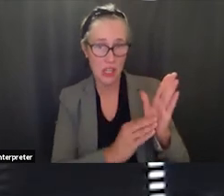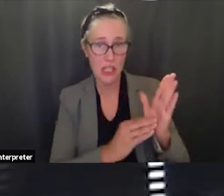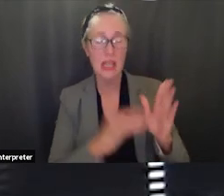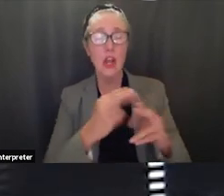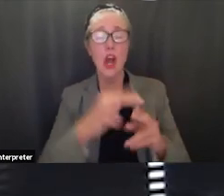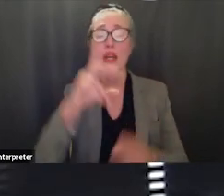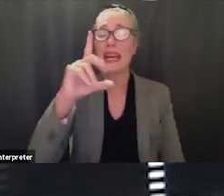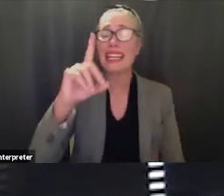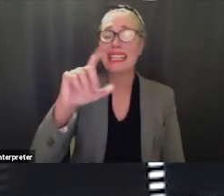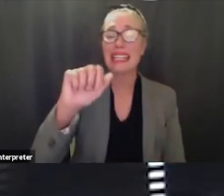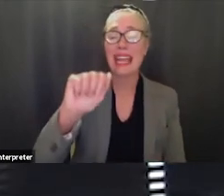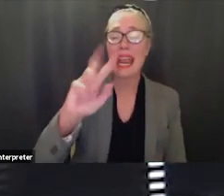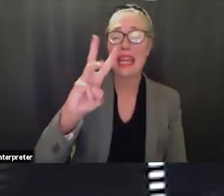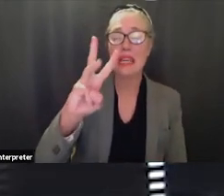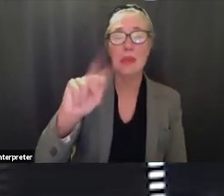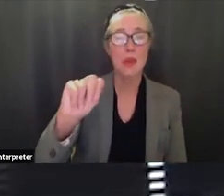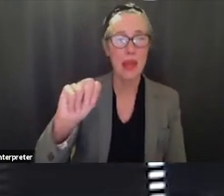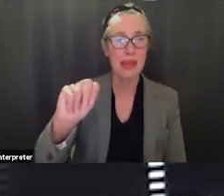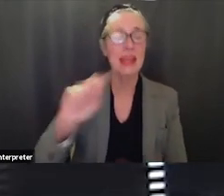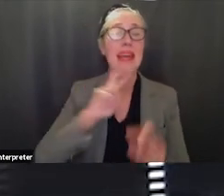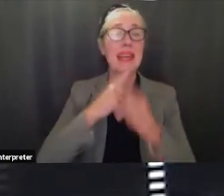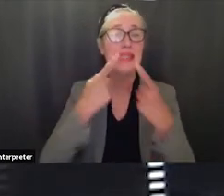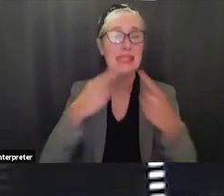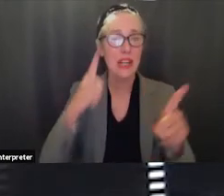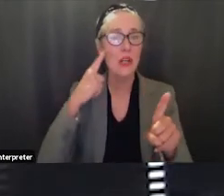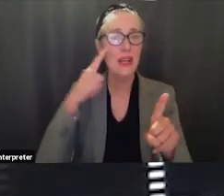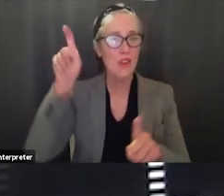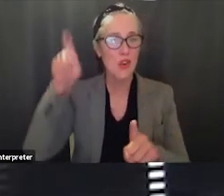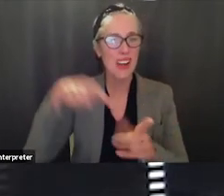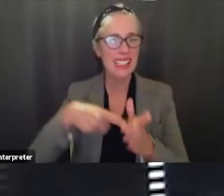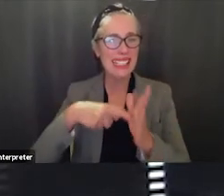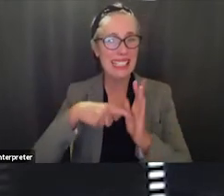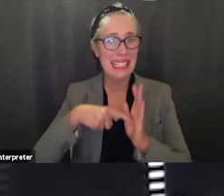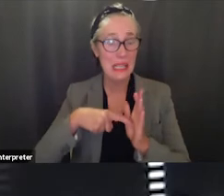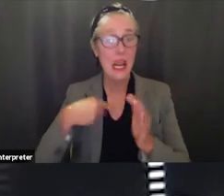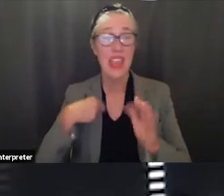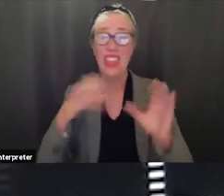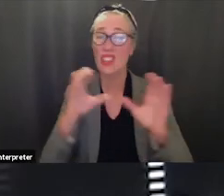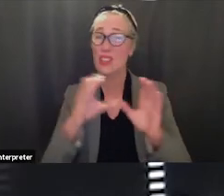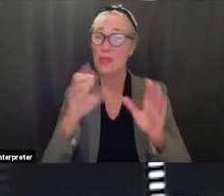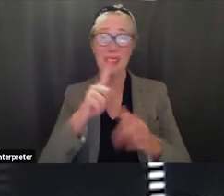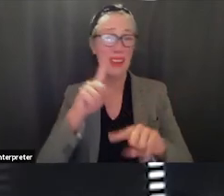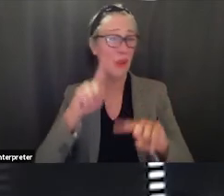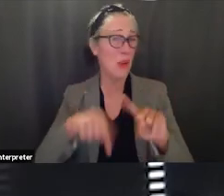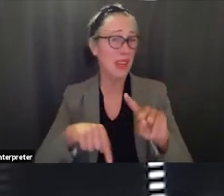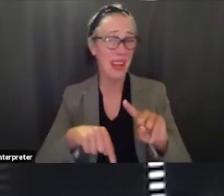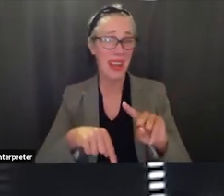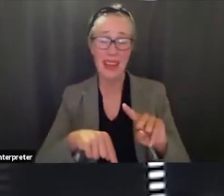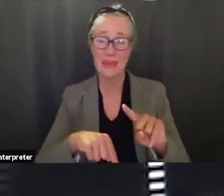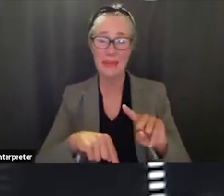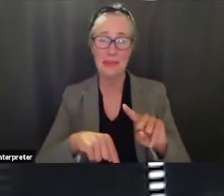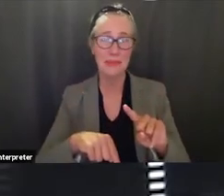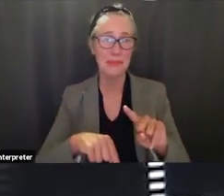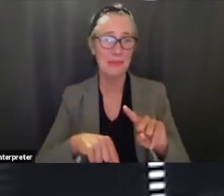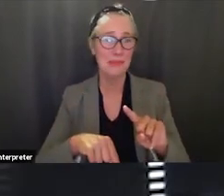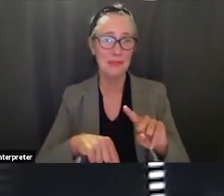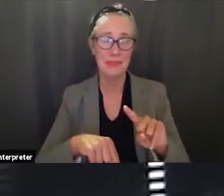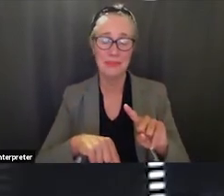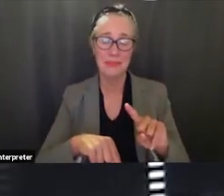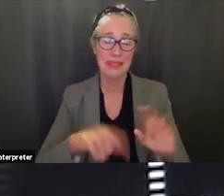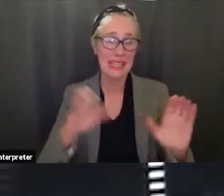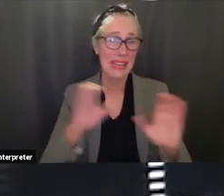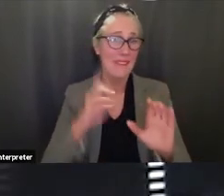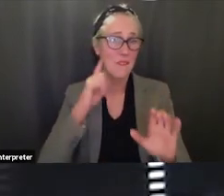the purpose for it is that there are particular credentials that we are unable to issue as